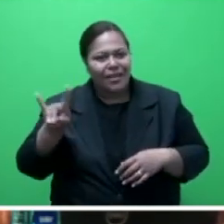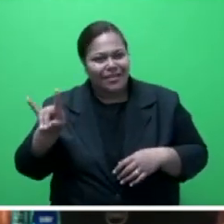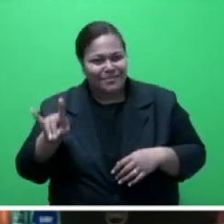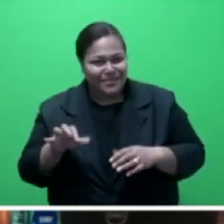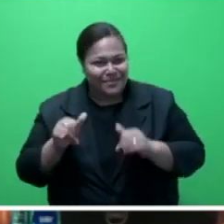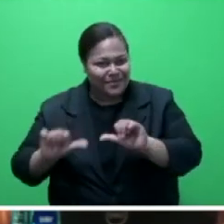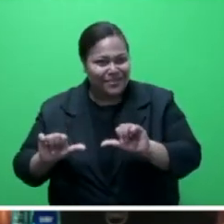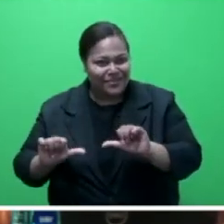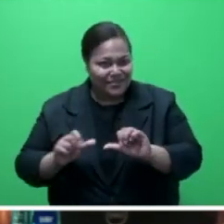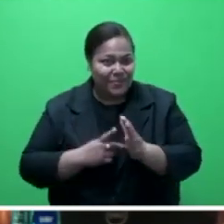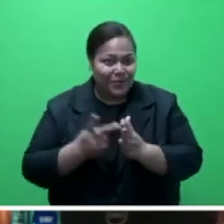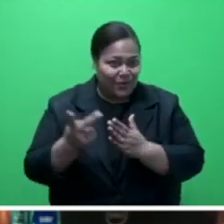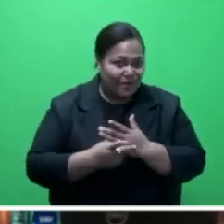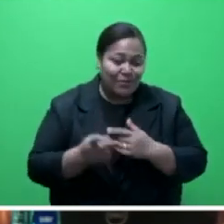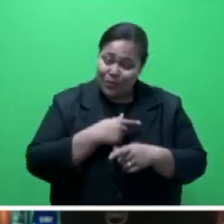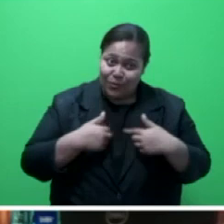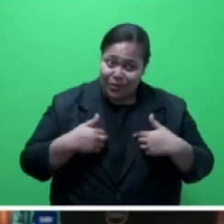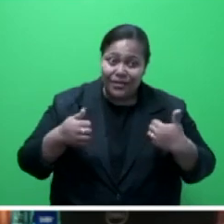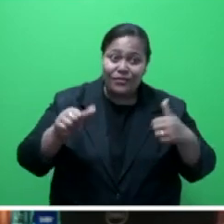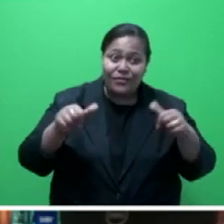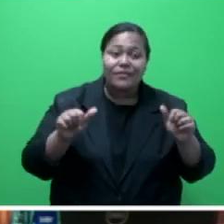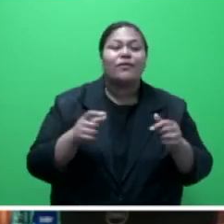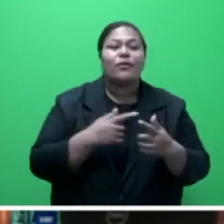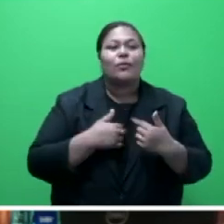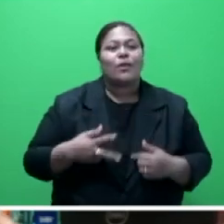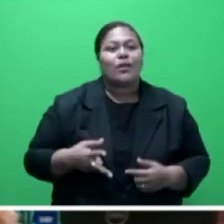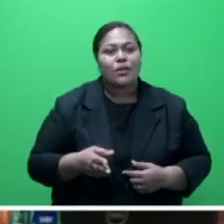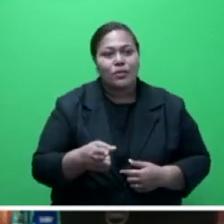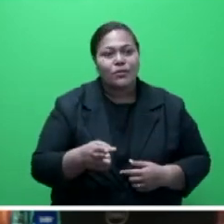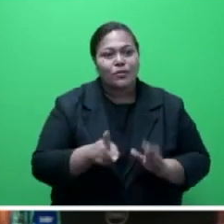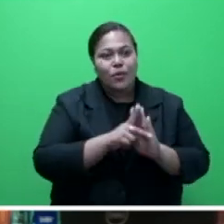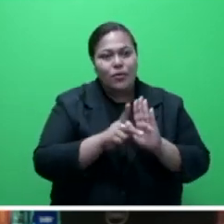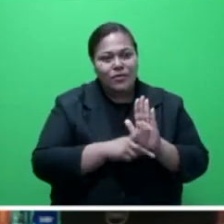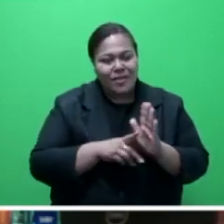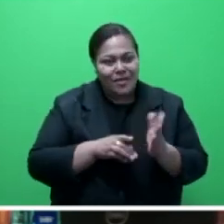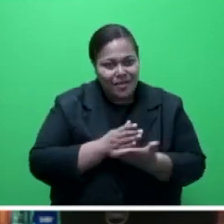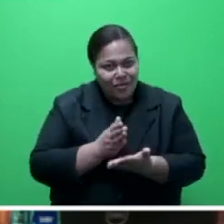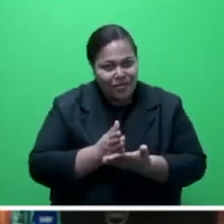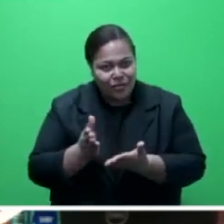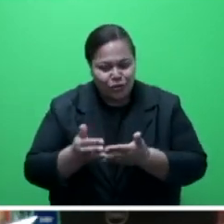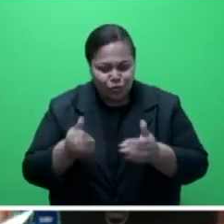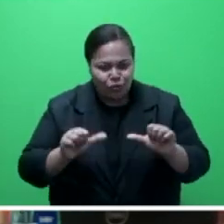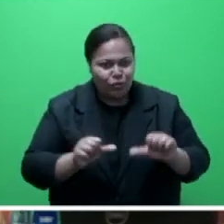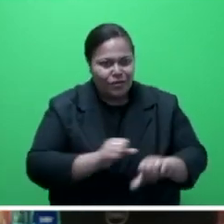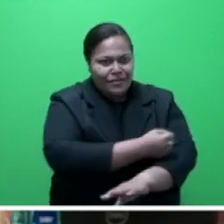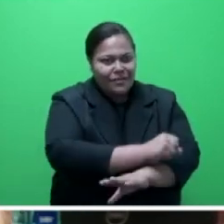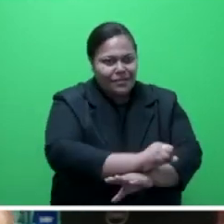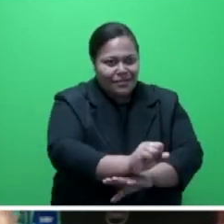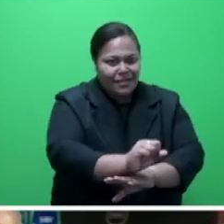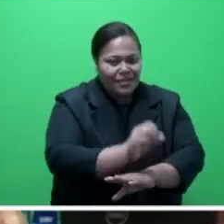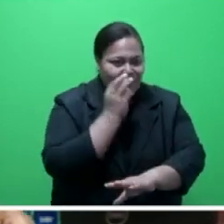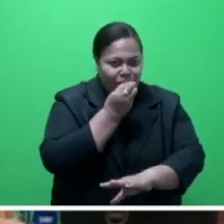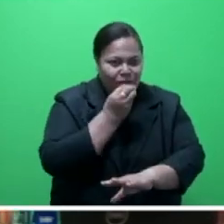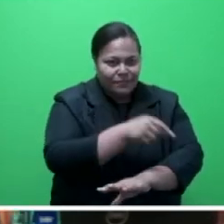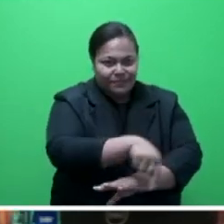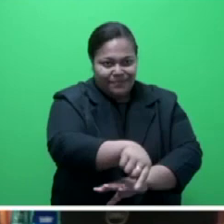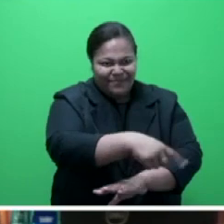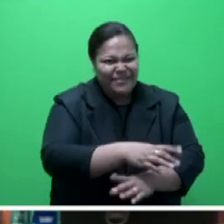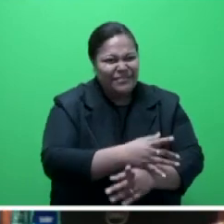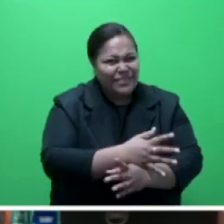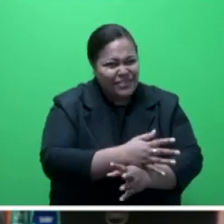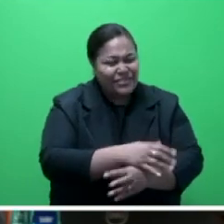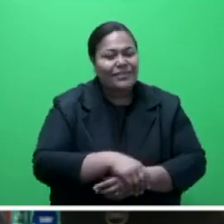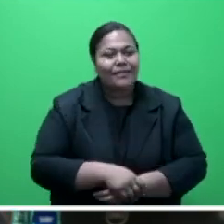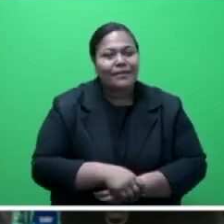these conventions and agreements, we have recently launched policy directions protecting terrestrial marine biodiversity. Mr Speaker said,